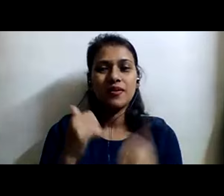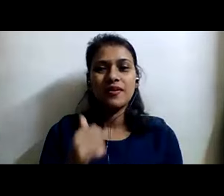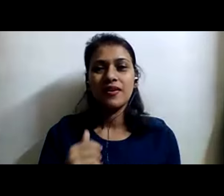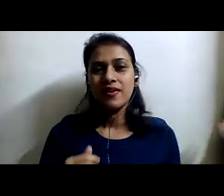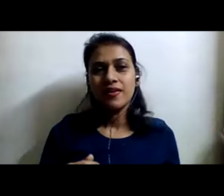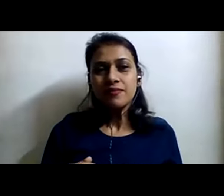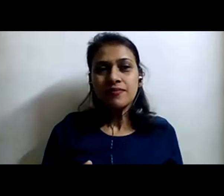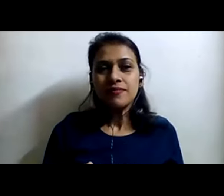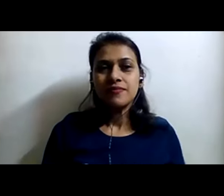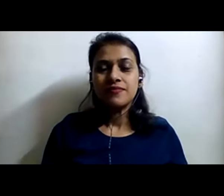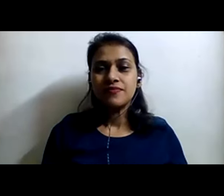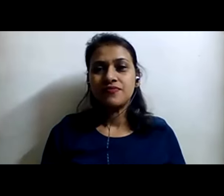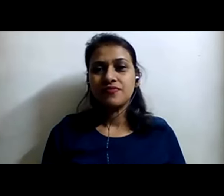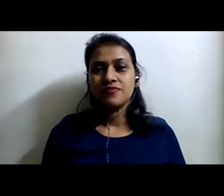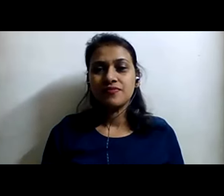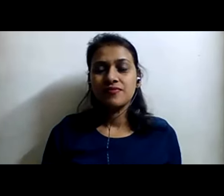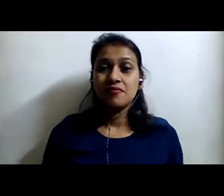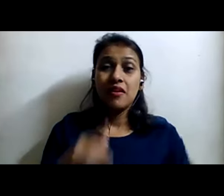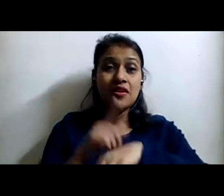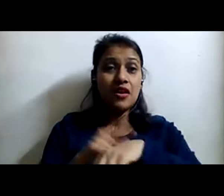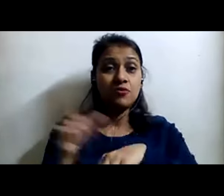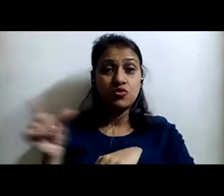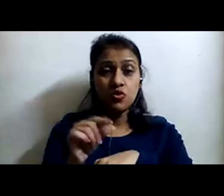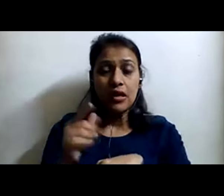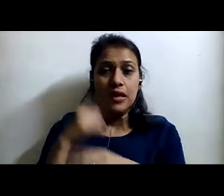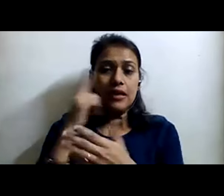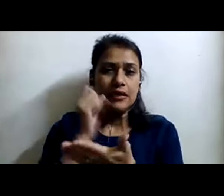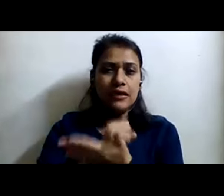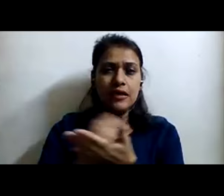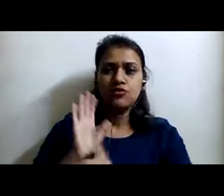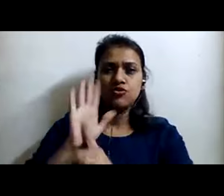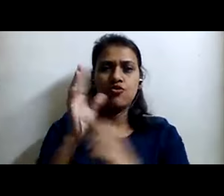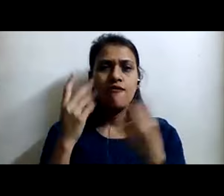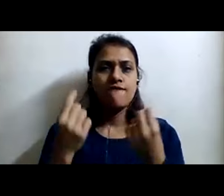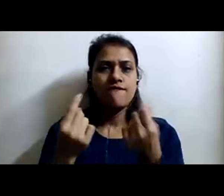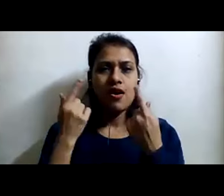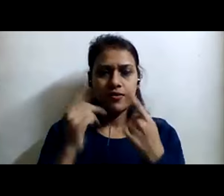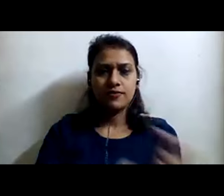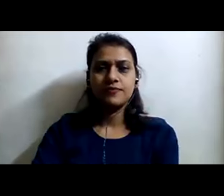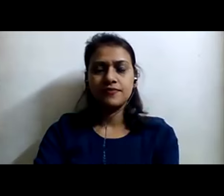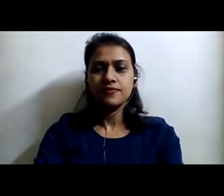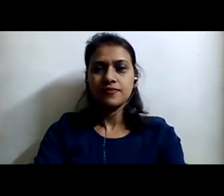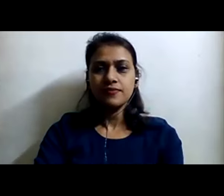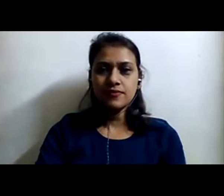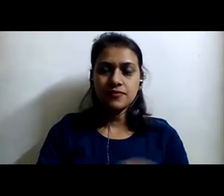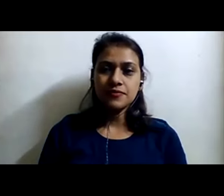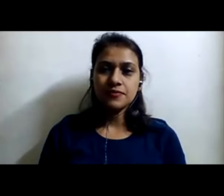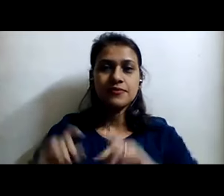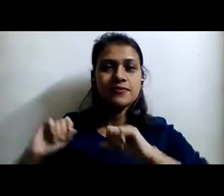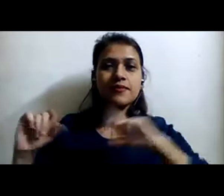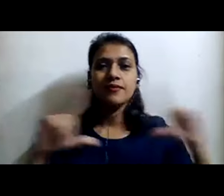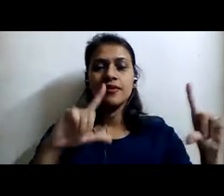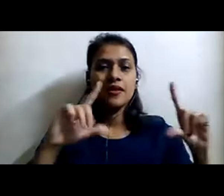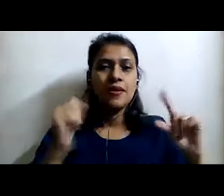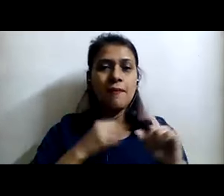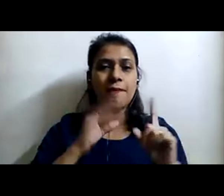What I'll do, because I know that time is always short, let me try and share my screen and then I'll take you through a presentation which will share